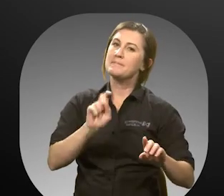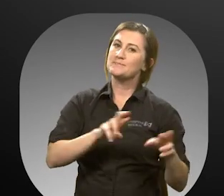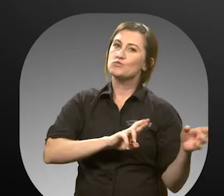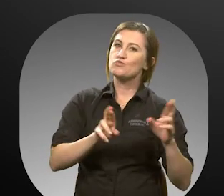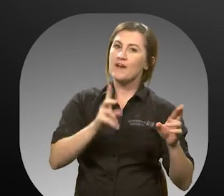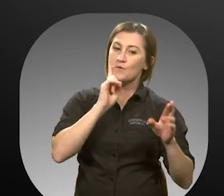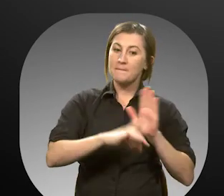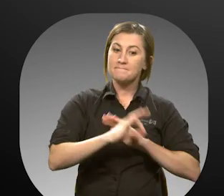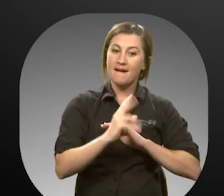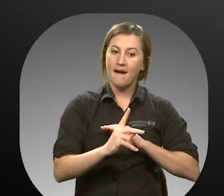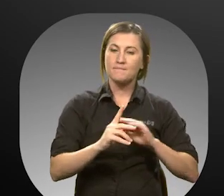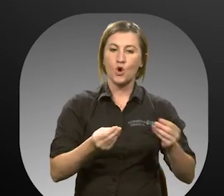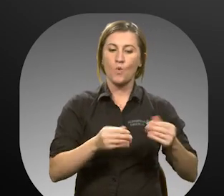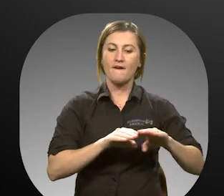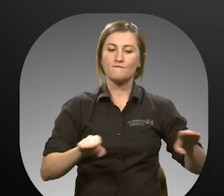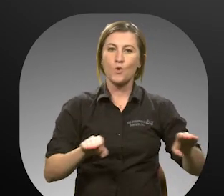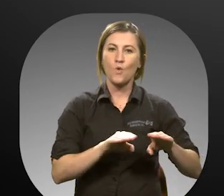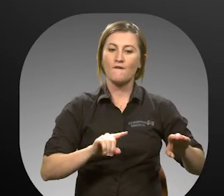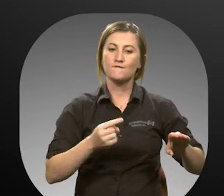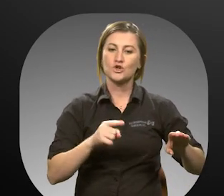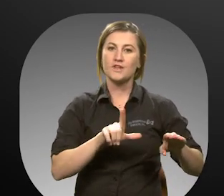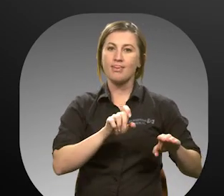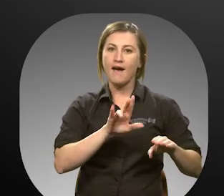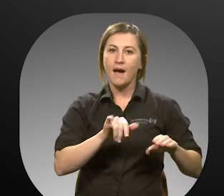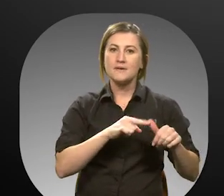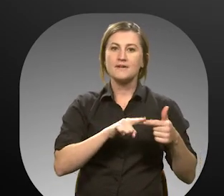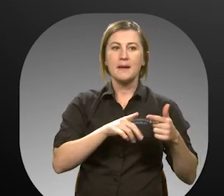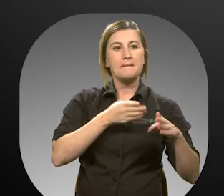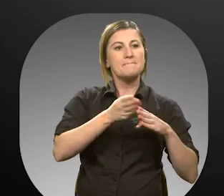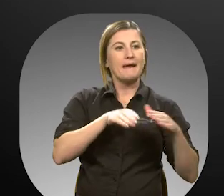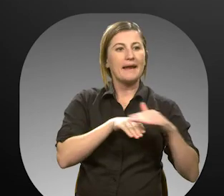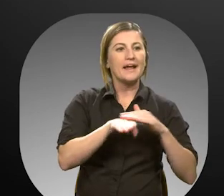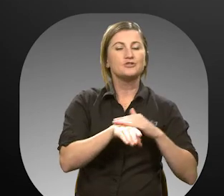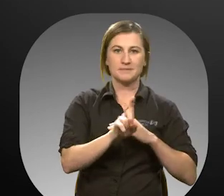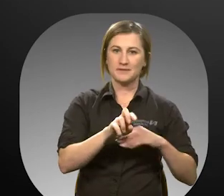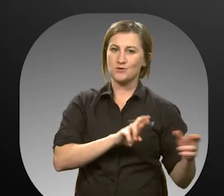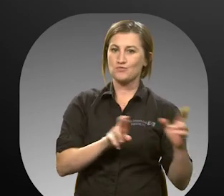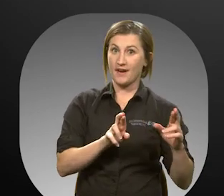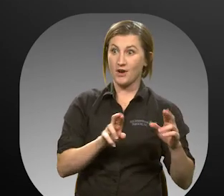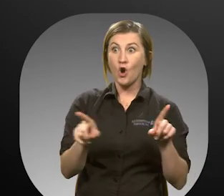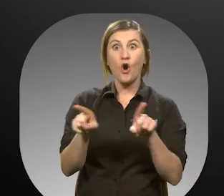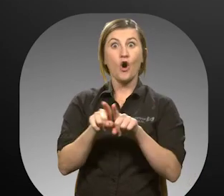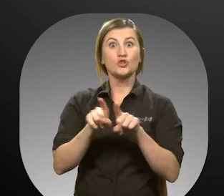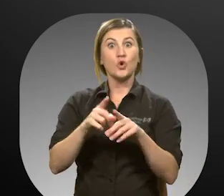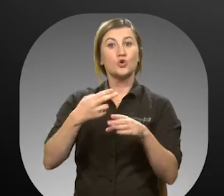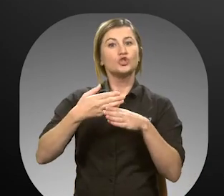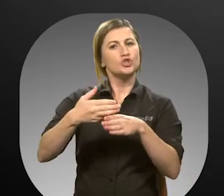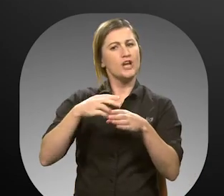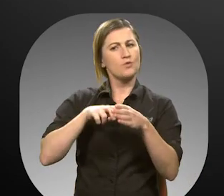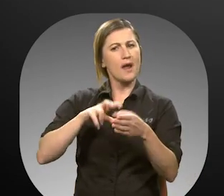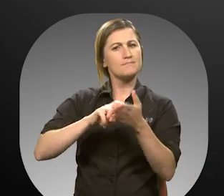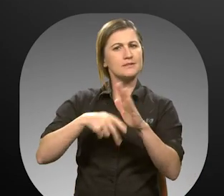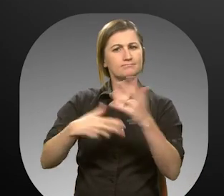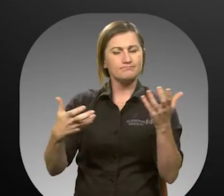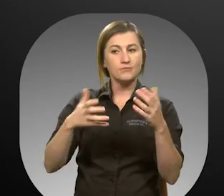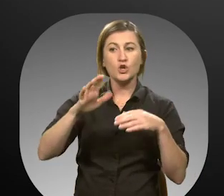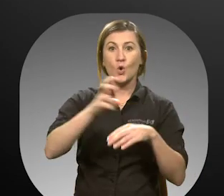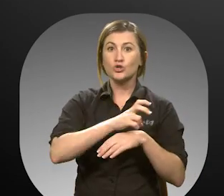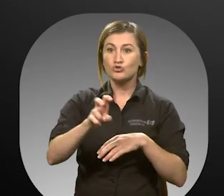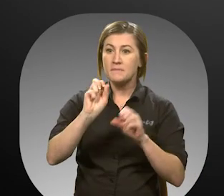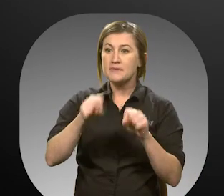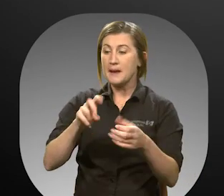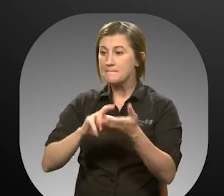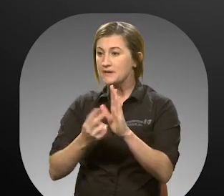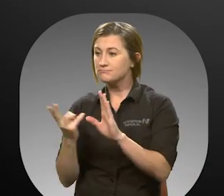be ready for your pickup on the ground floor, in the lobby, or at the main entrance. In addition, shared-ride means your trip could